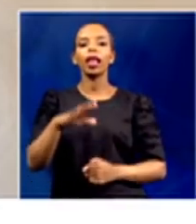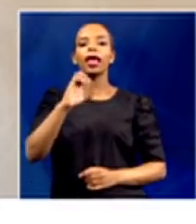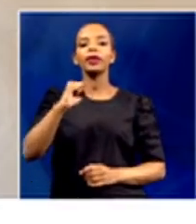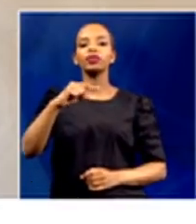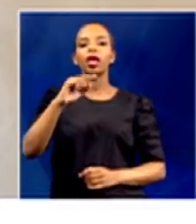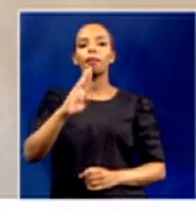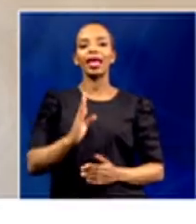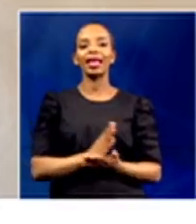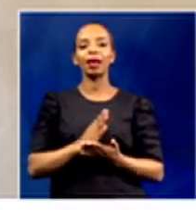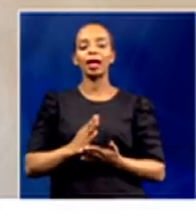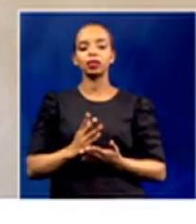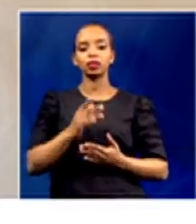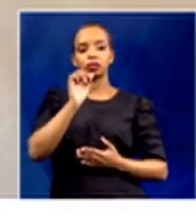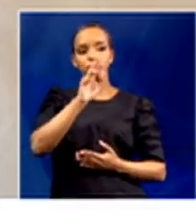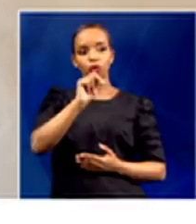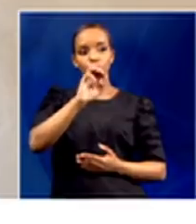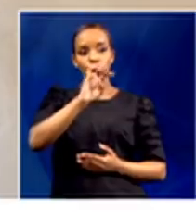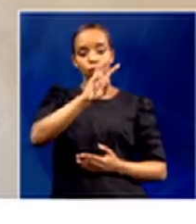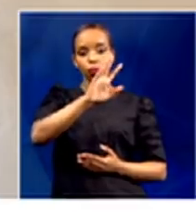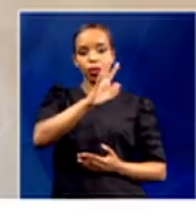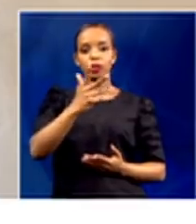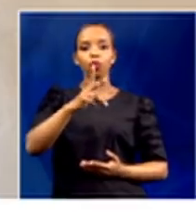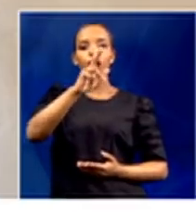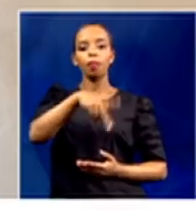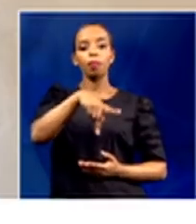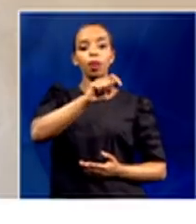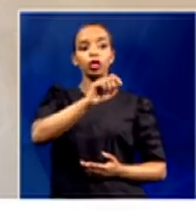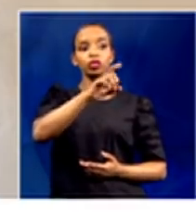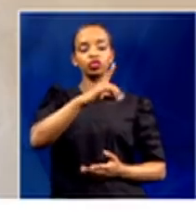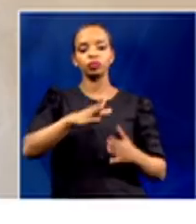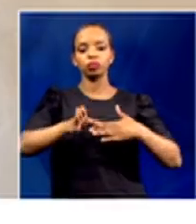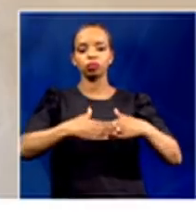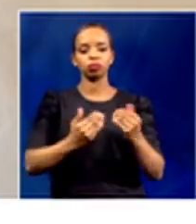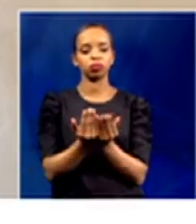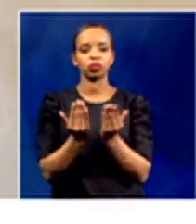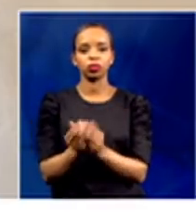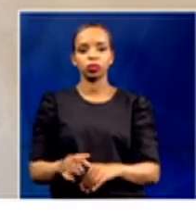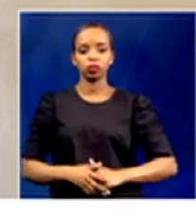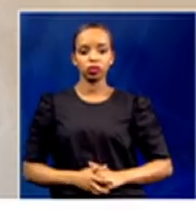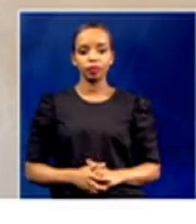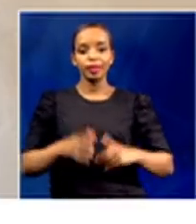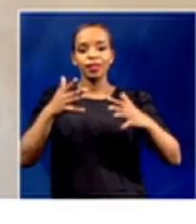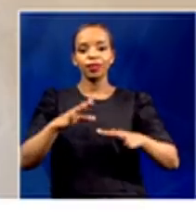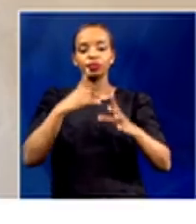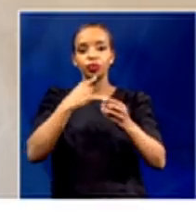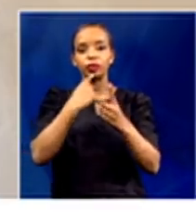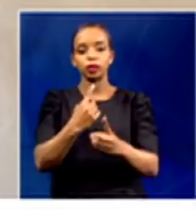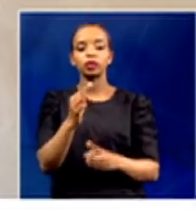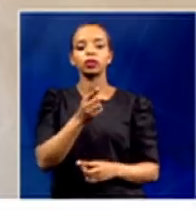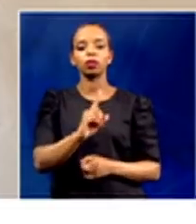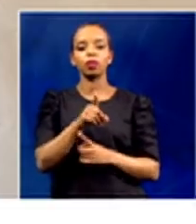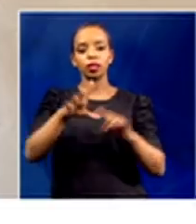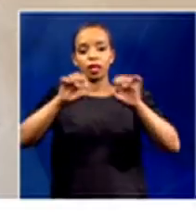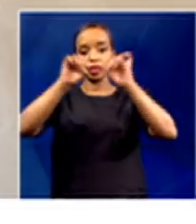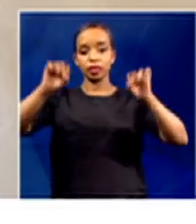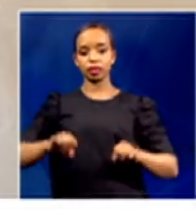of the Northwest, in Portistrom, closed schools, vindicates us that the system was never ready